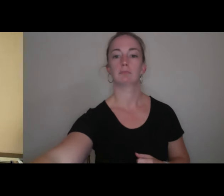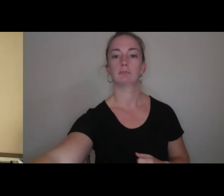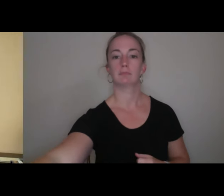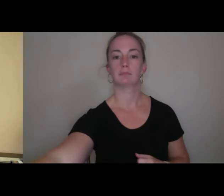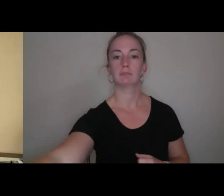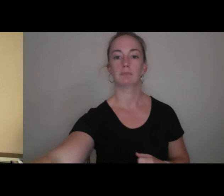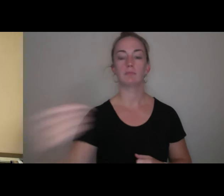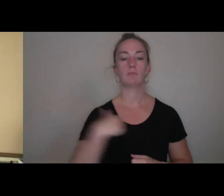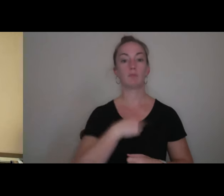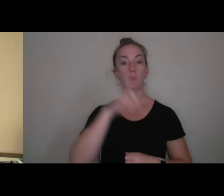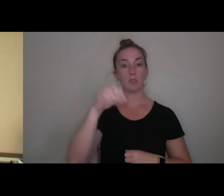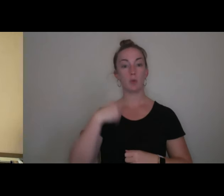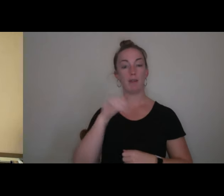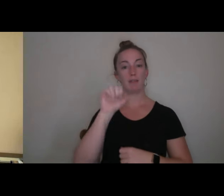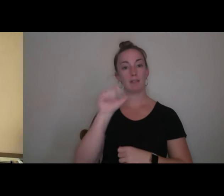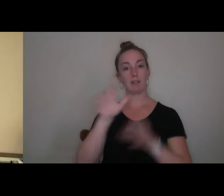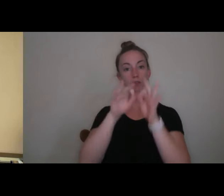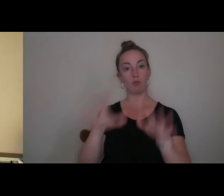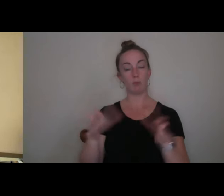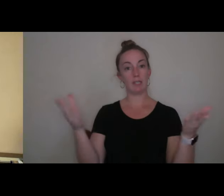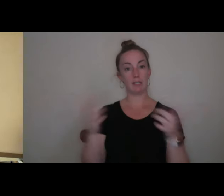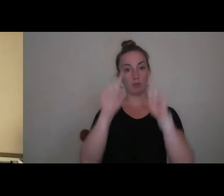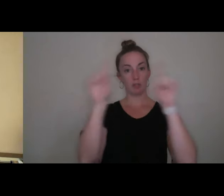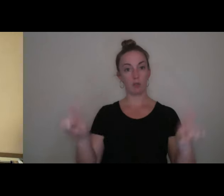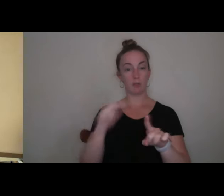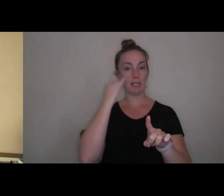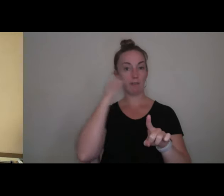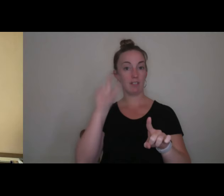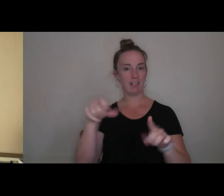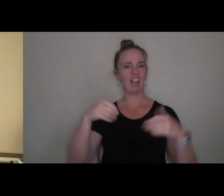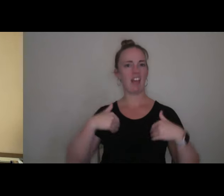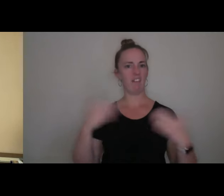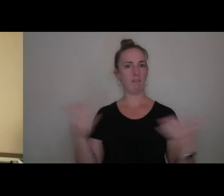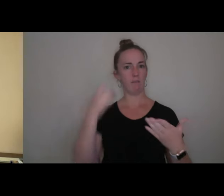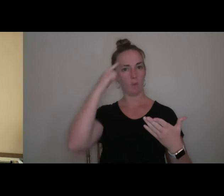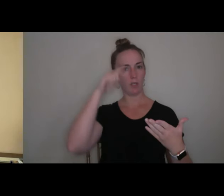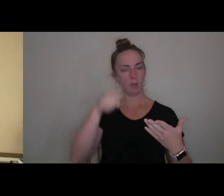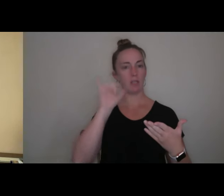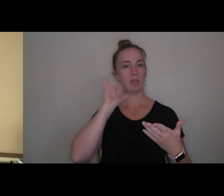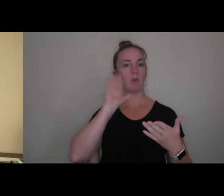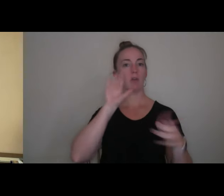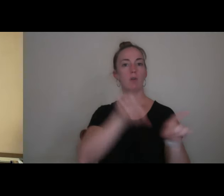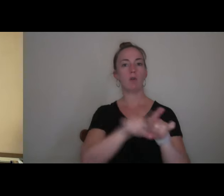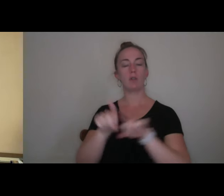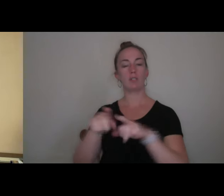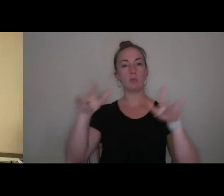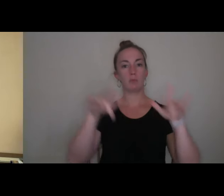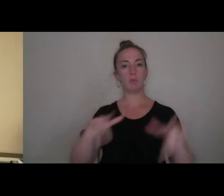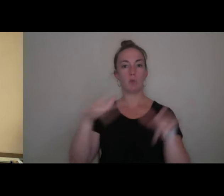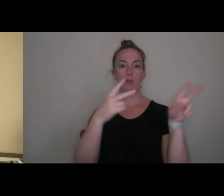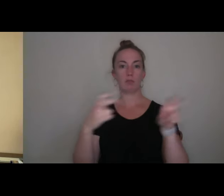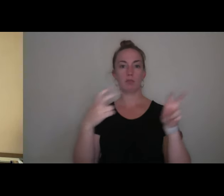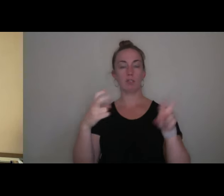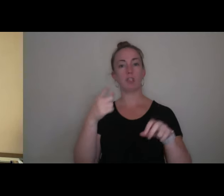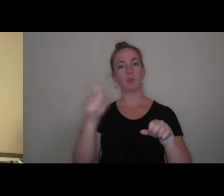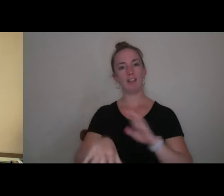interpreter on screen with us. So if you need those services, they are on screen for you. And this will also be recorded. And so you can find